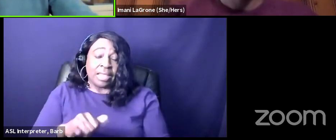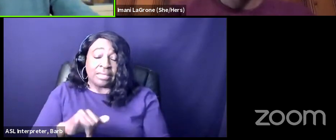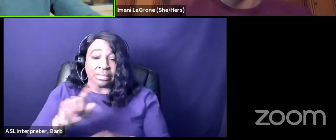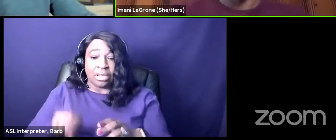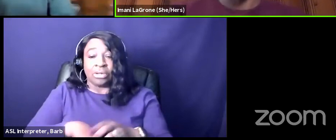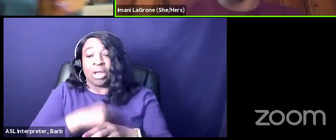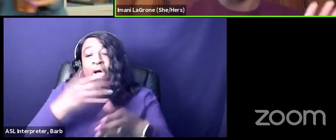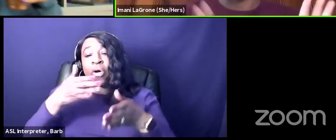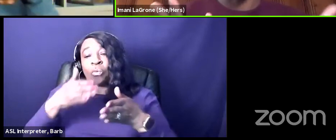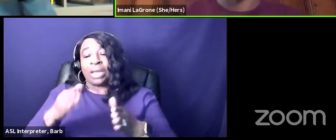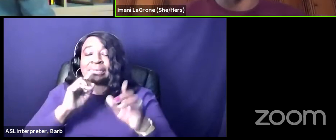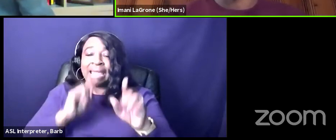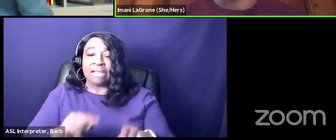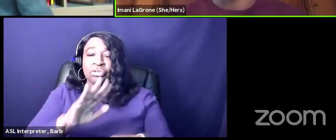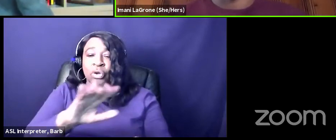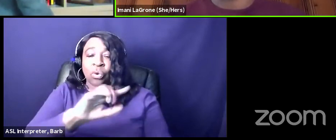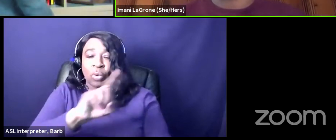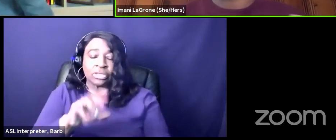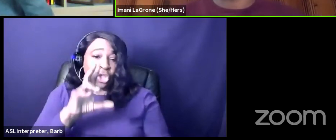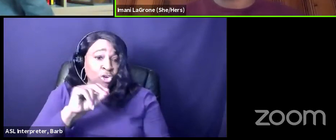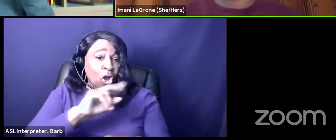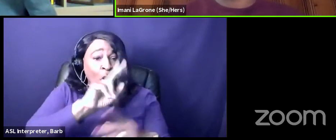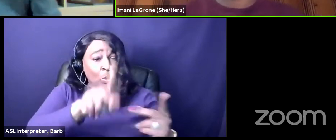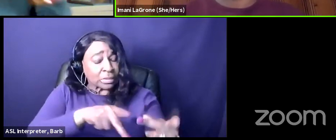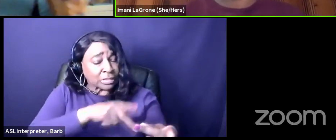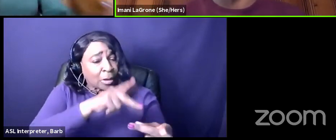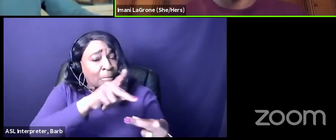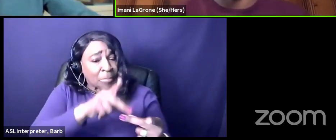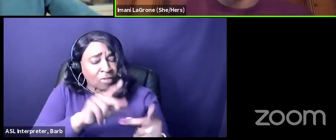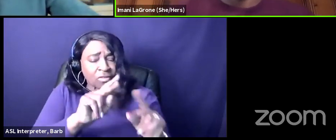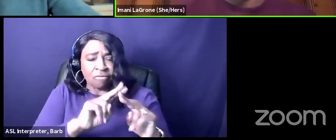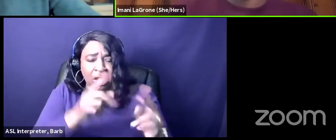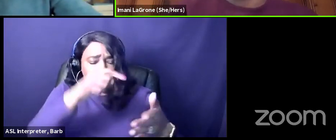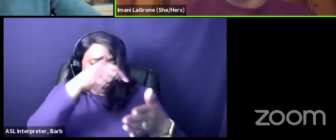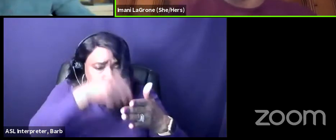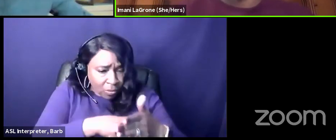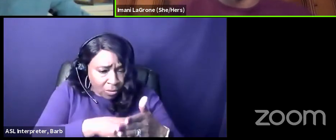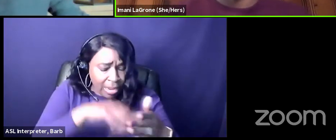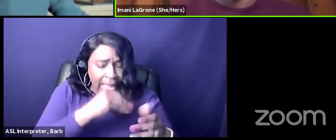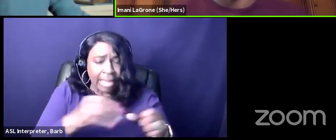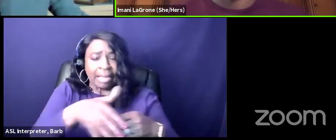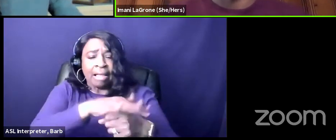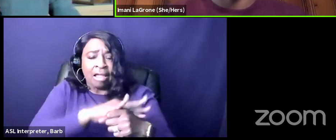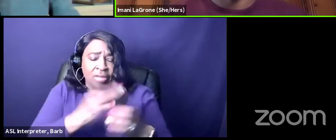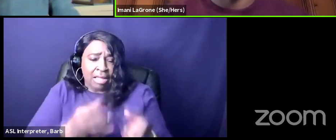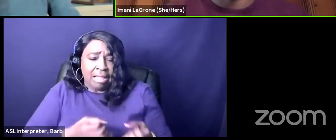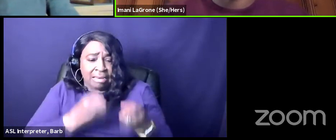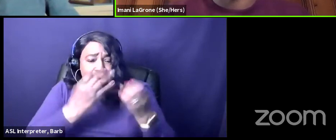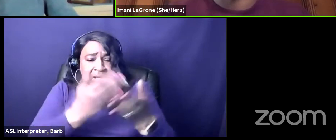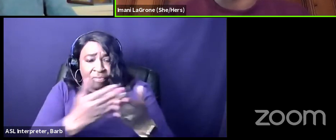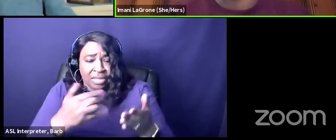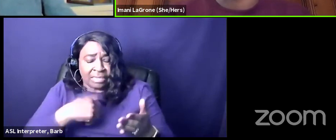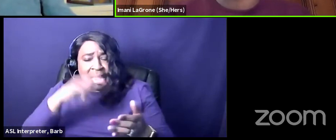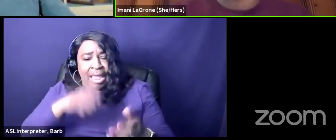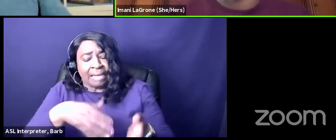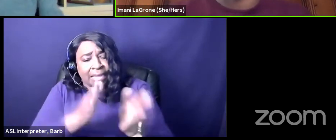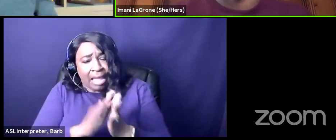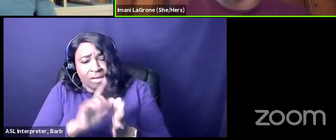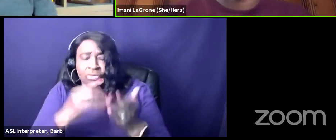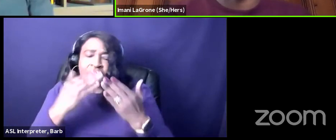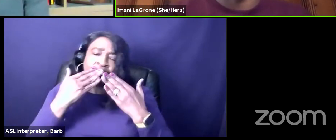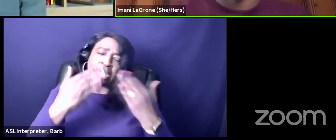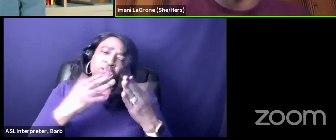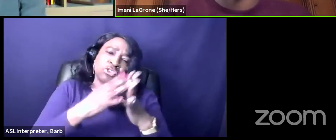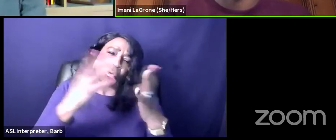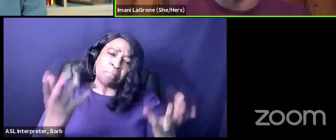no that was perfect i was gonna say it's very thorough and covers a lot of different things that i had to ask so thank you so much for that and